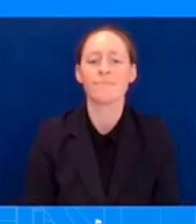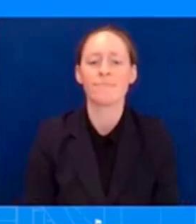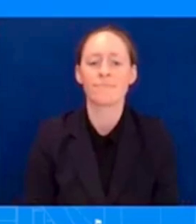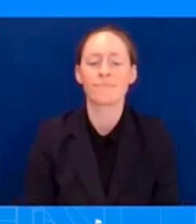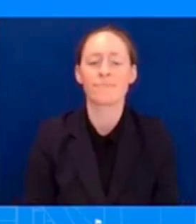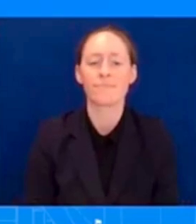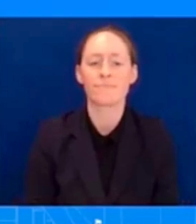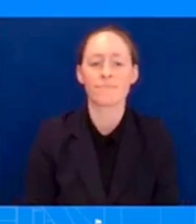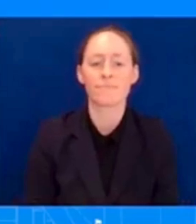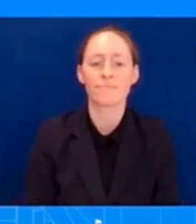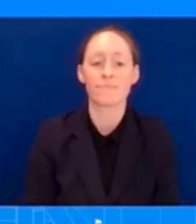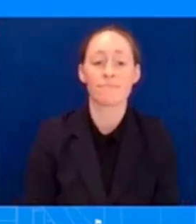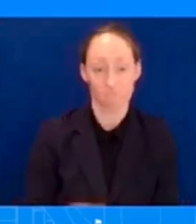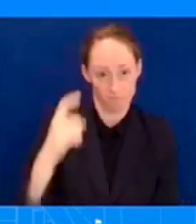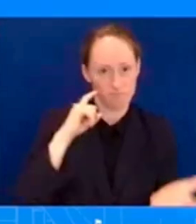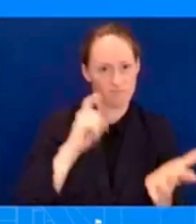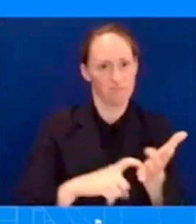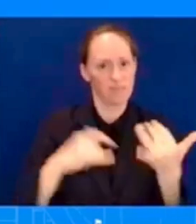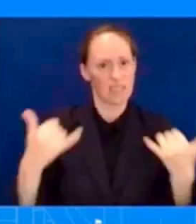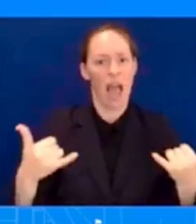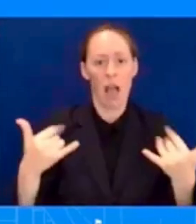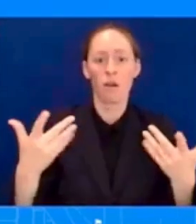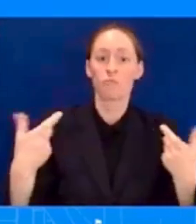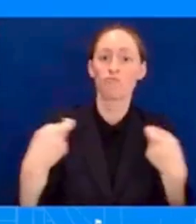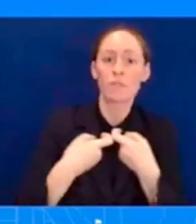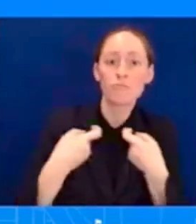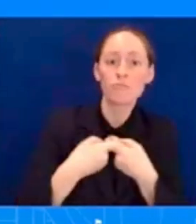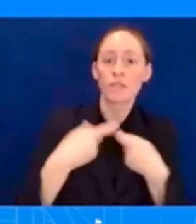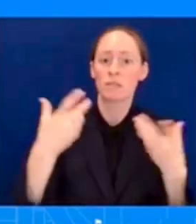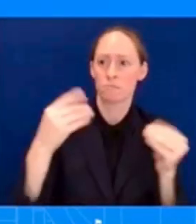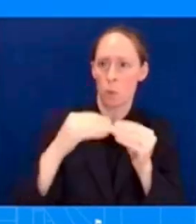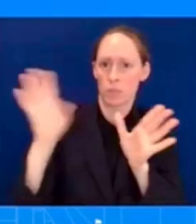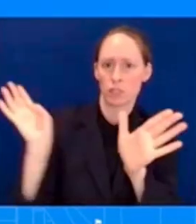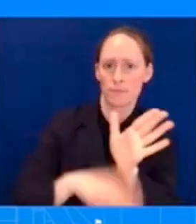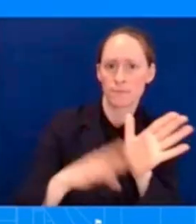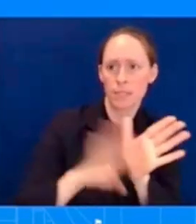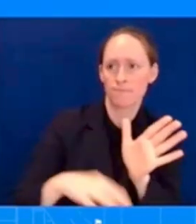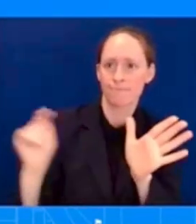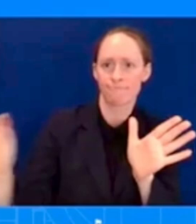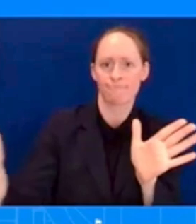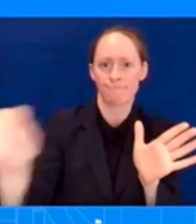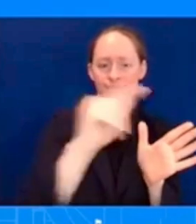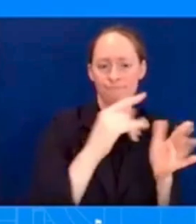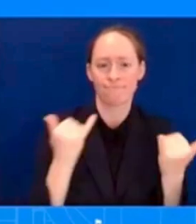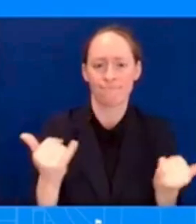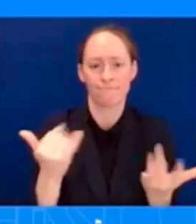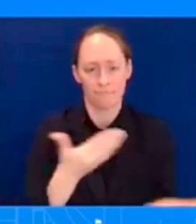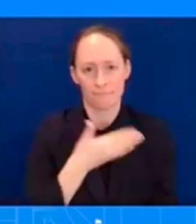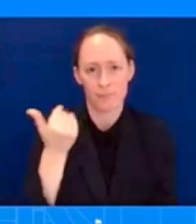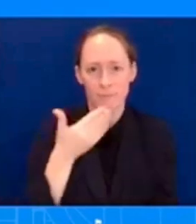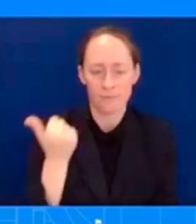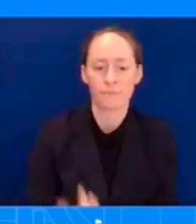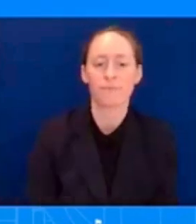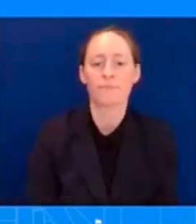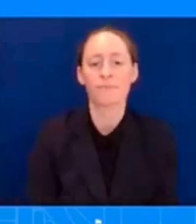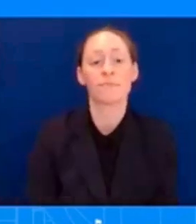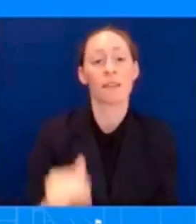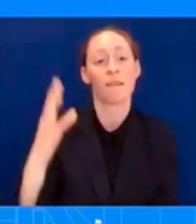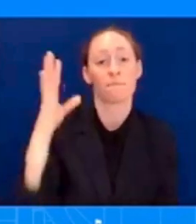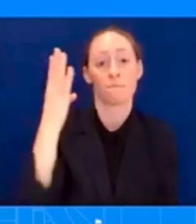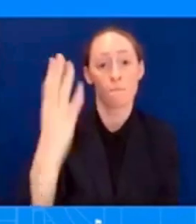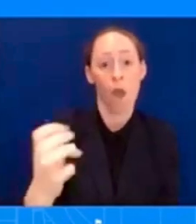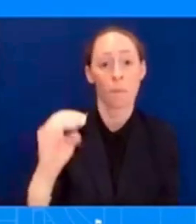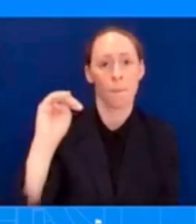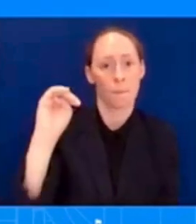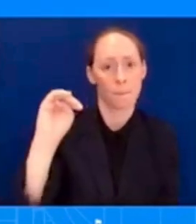companies already announcing consumer rebates, including $400 million from Florida Power and Light. The Inflation Reduction Act is